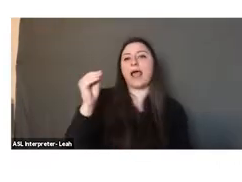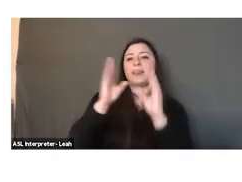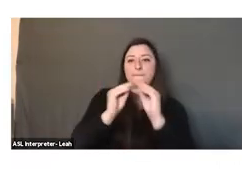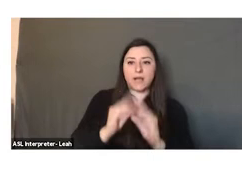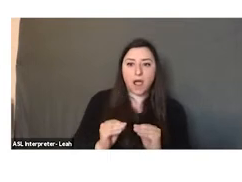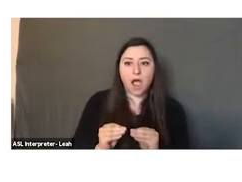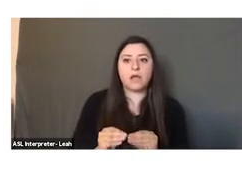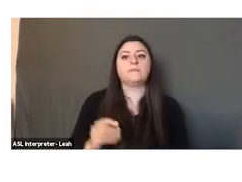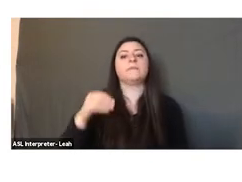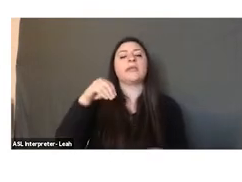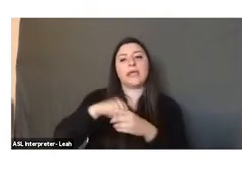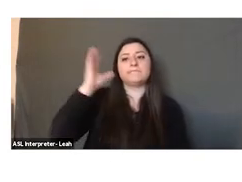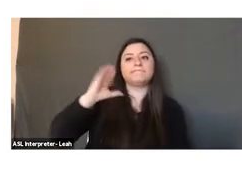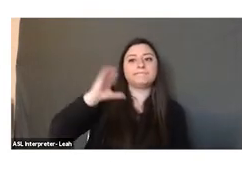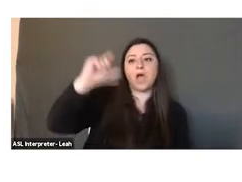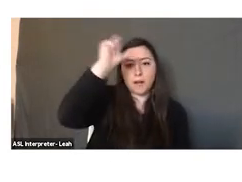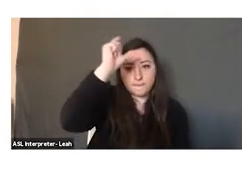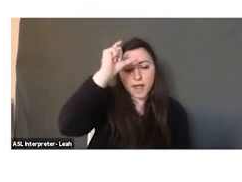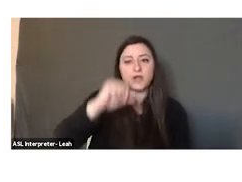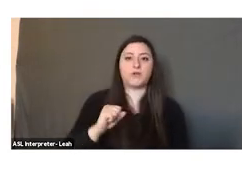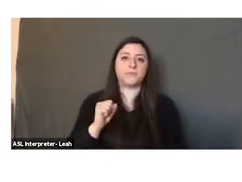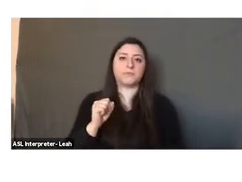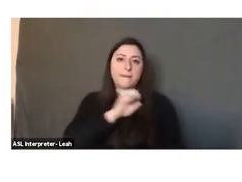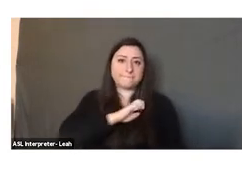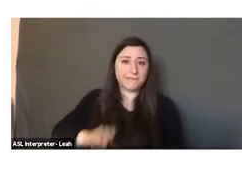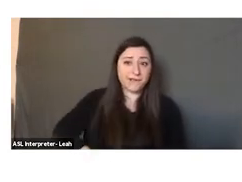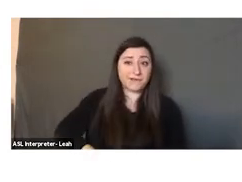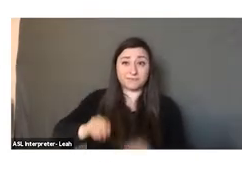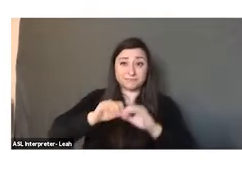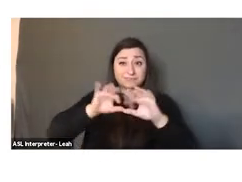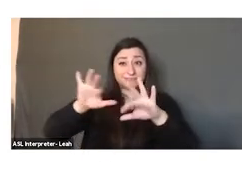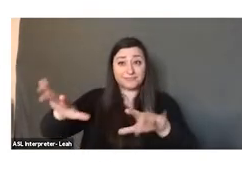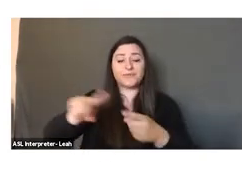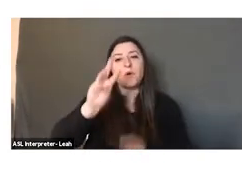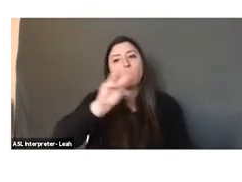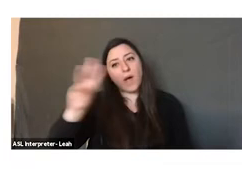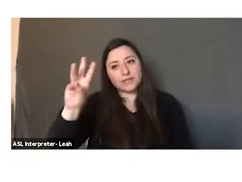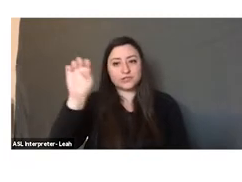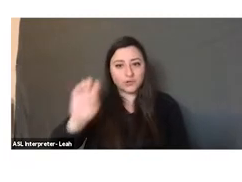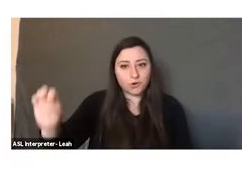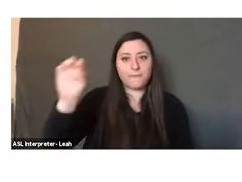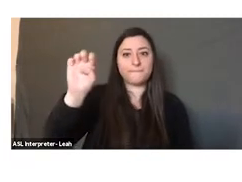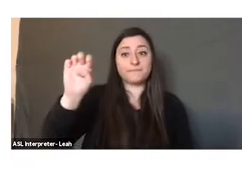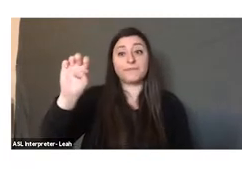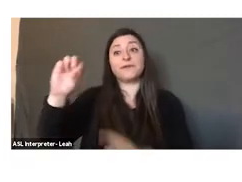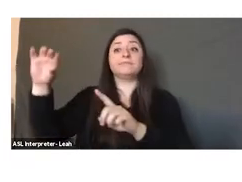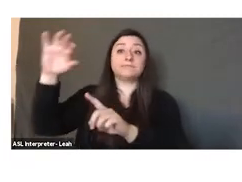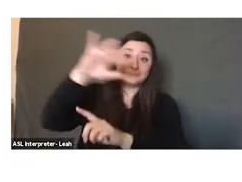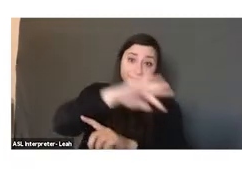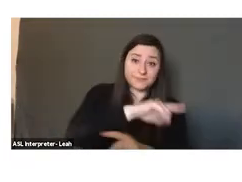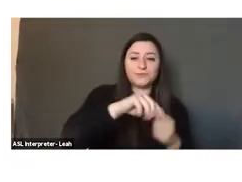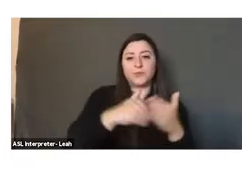in the Ottoman Empire and through the Ottoman Empire, it went to Western Europe and from Western Europe, it went to the New World.